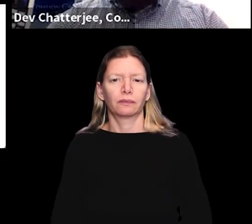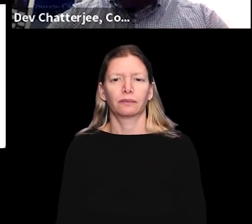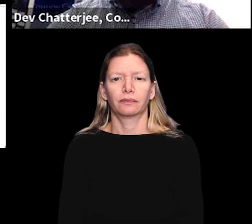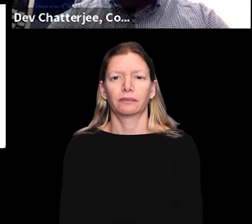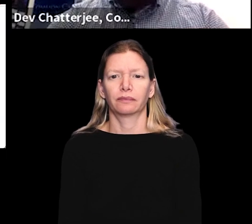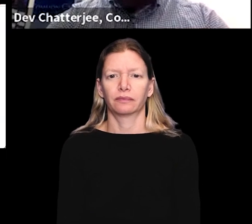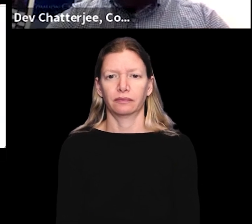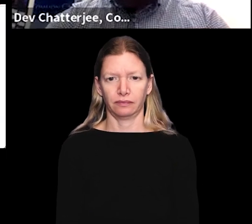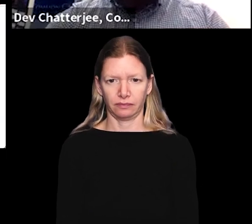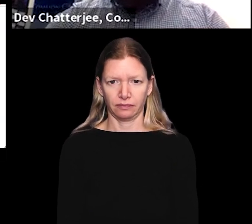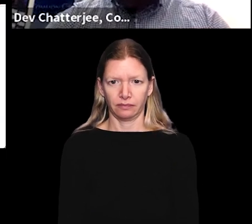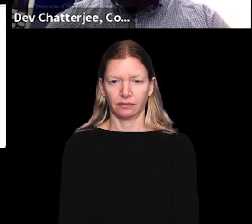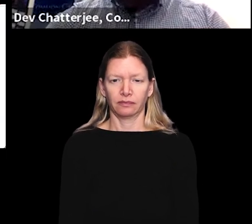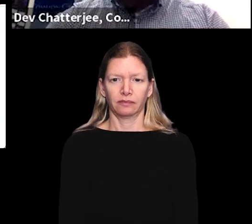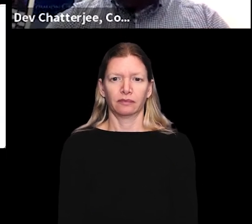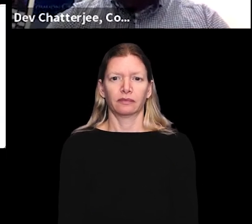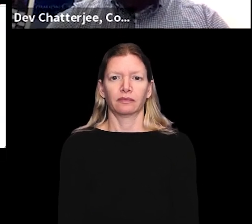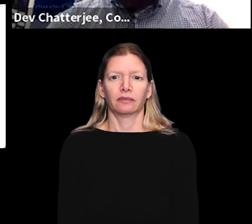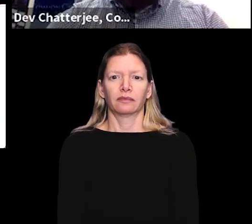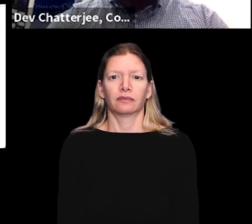information. Um,